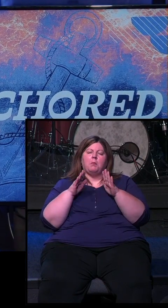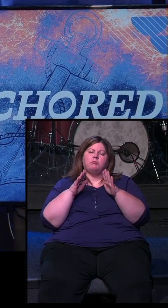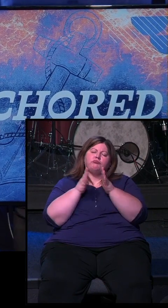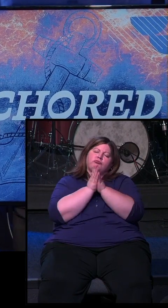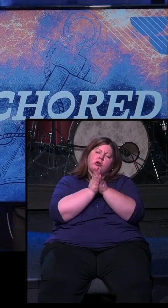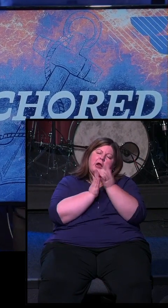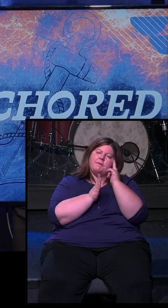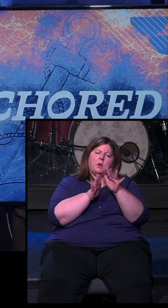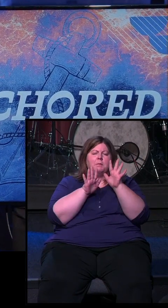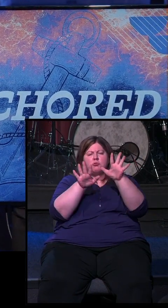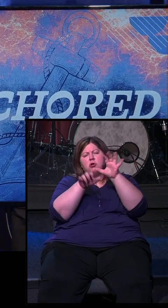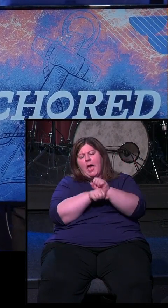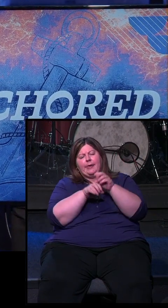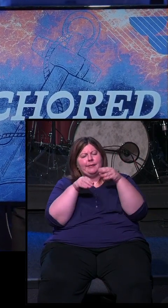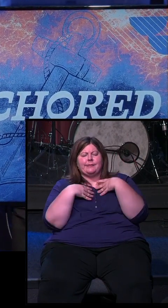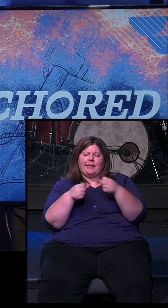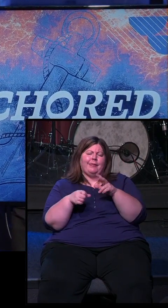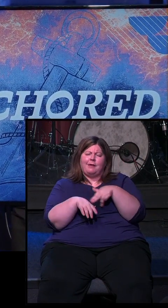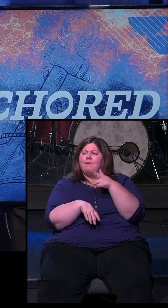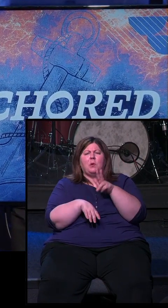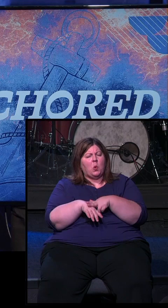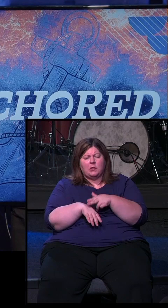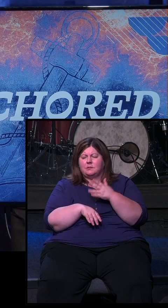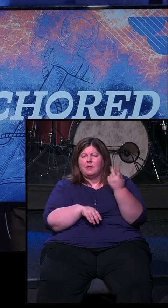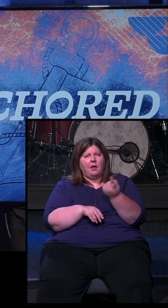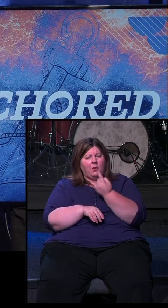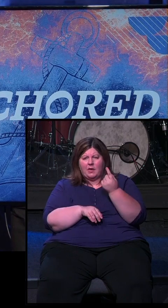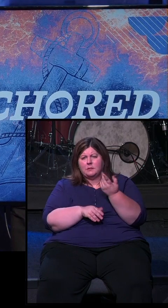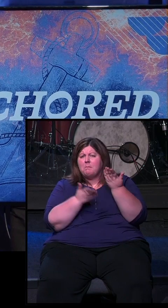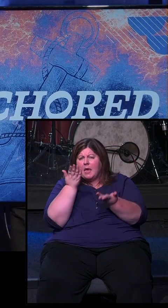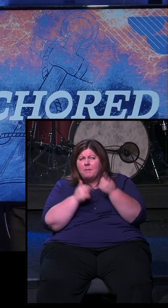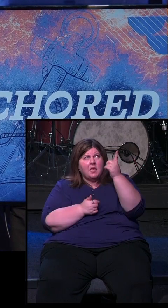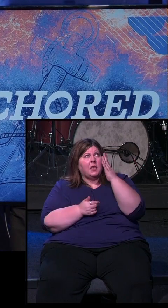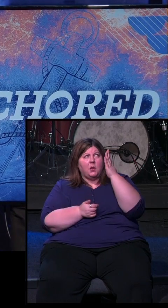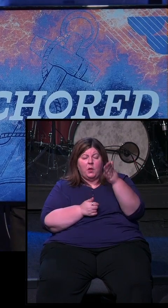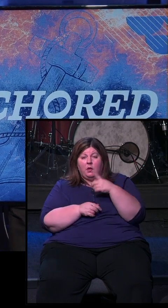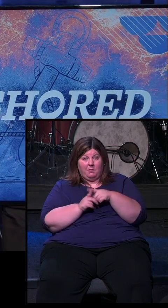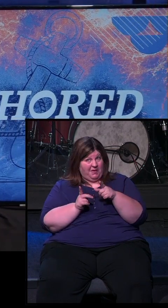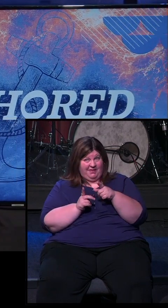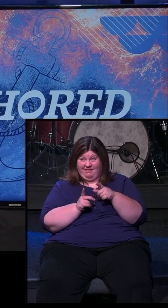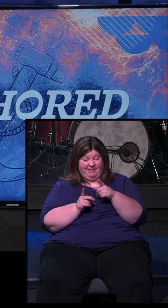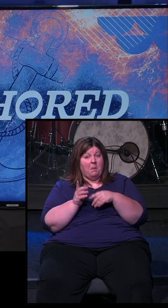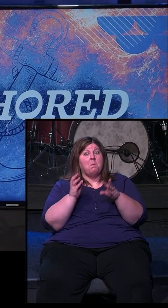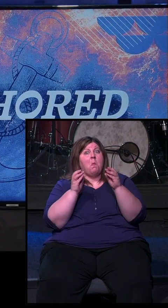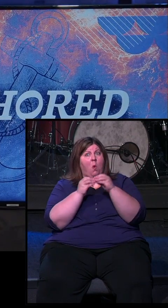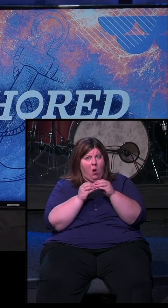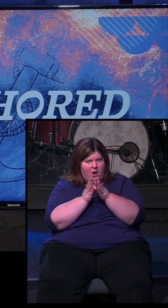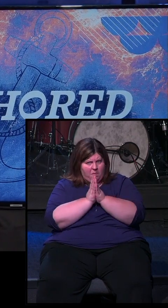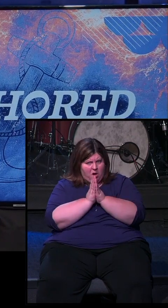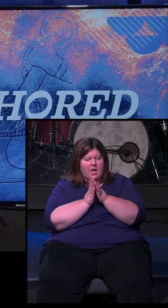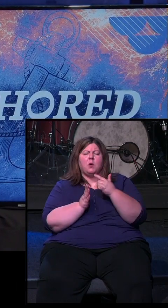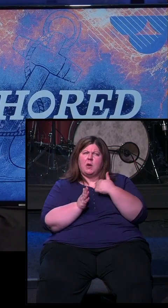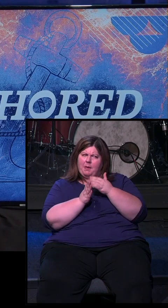believe God is a healer. I believe he can heal. I'll always take prayer for miraculous healing. But what I really want you to pray for, and what I've been